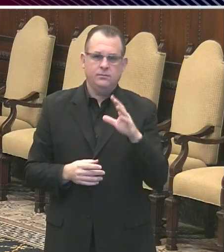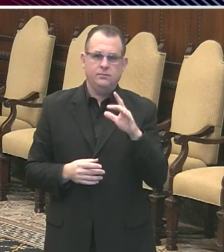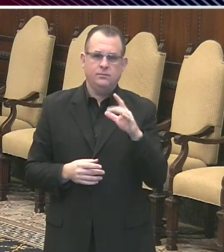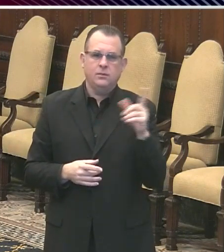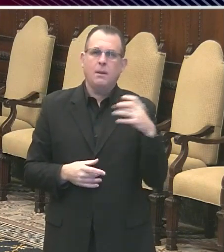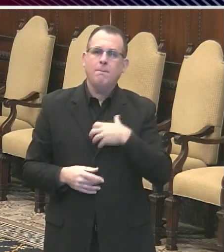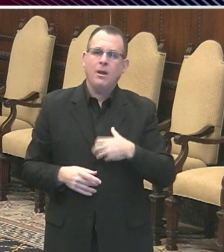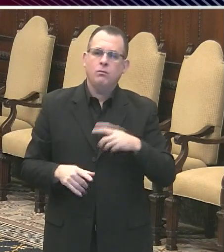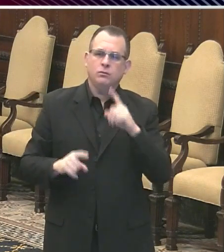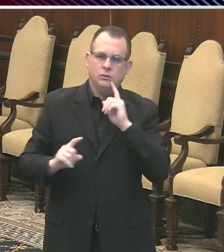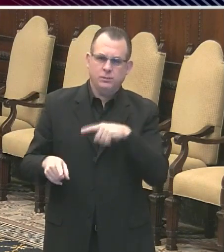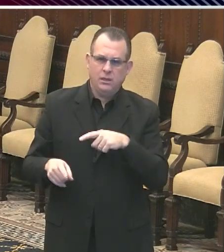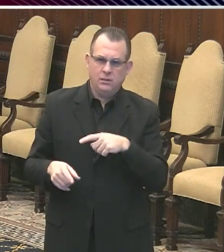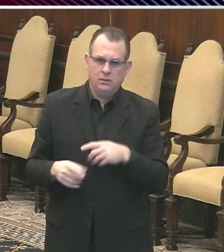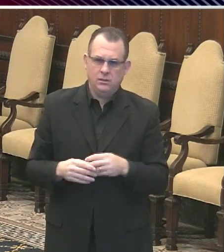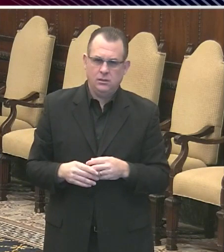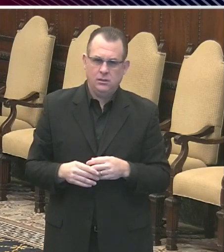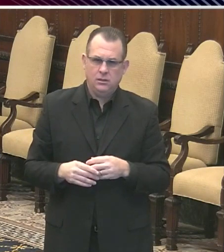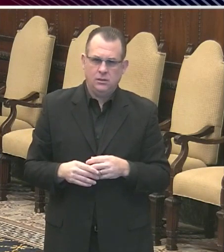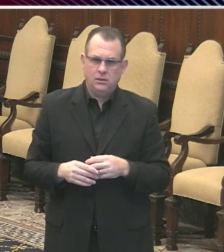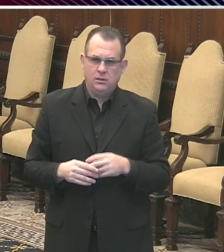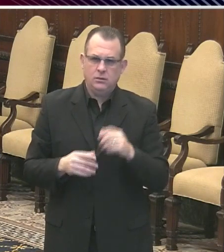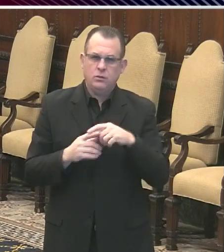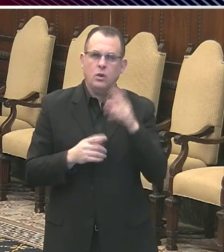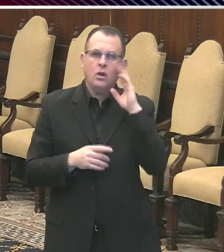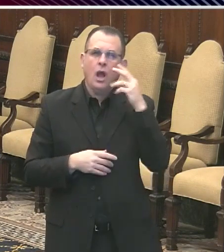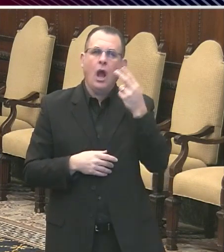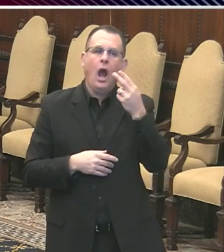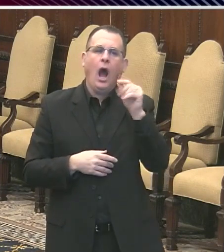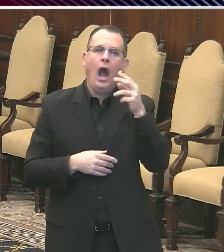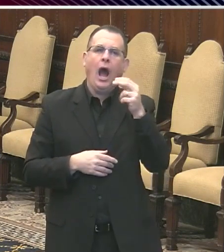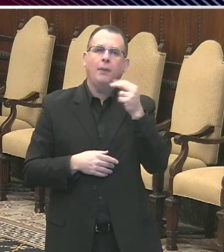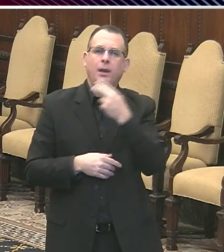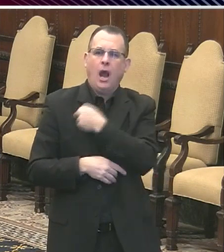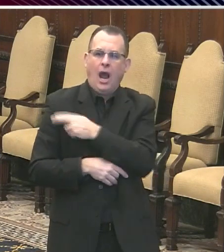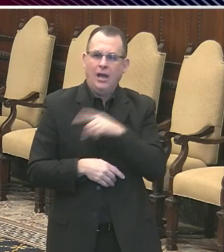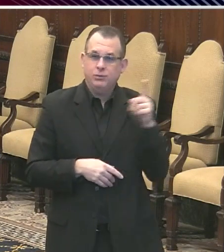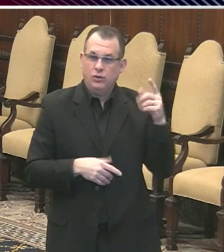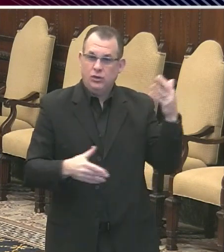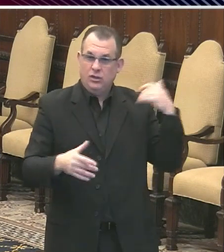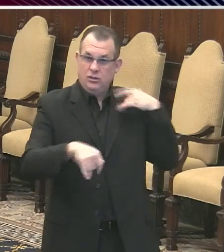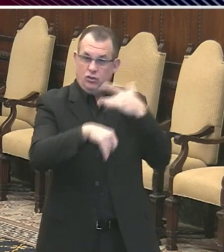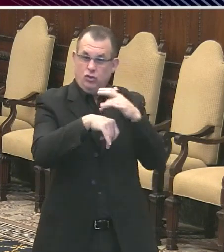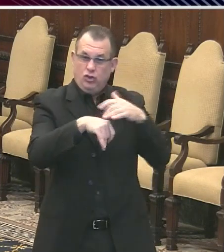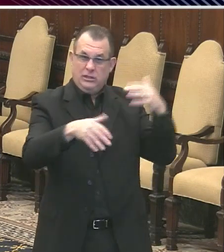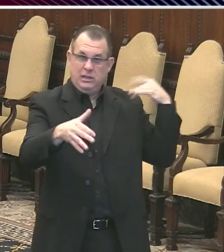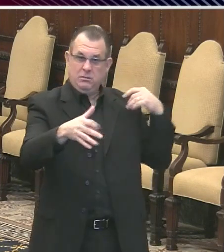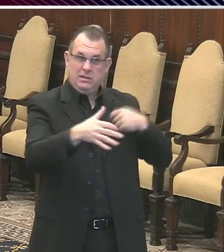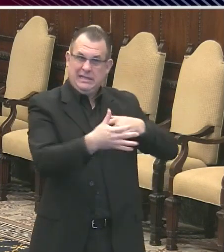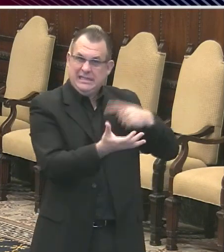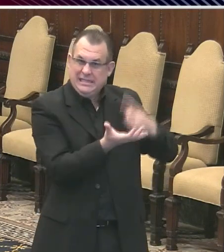on a short list of locations as a surge hospital early, early on. When we reviewed, we had difficulty with the land, with the owner.